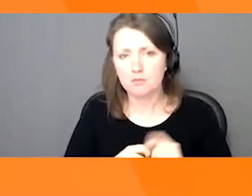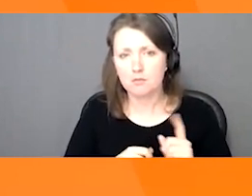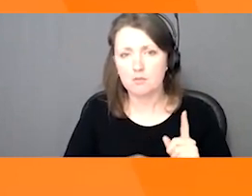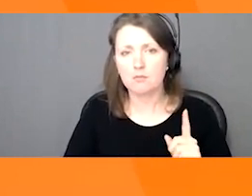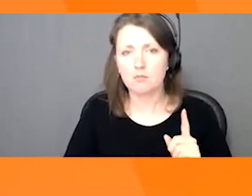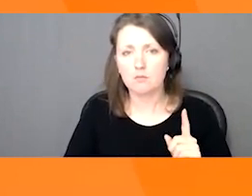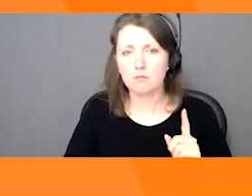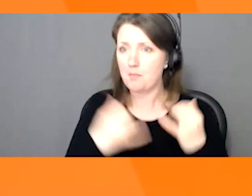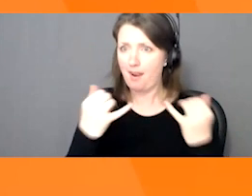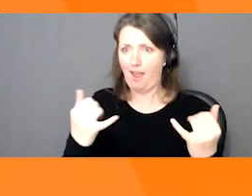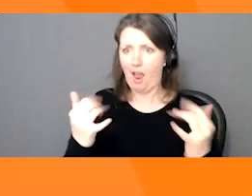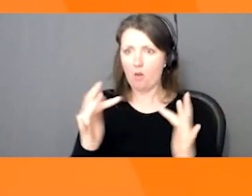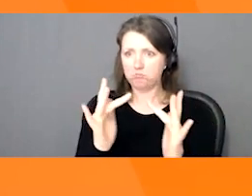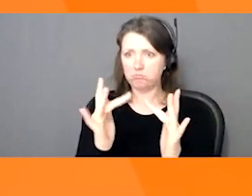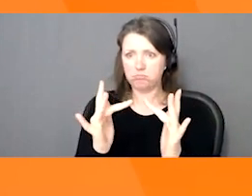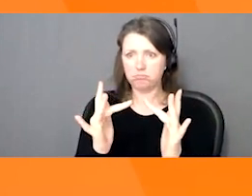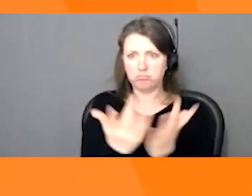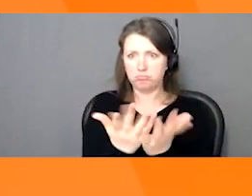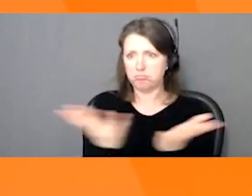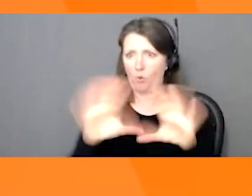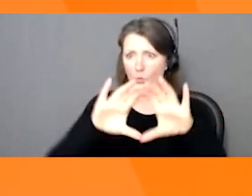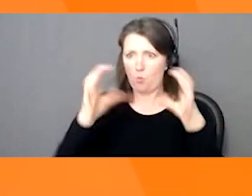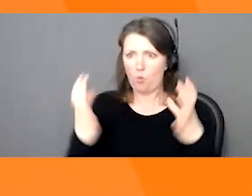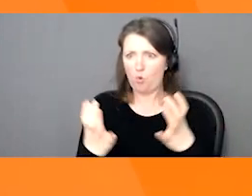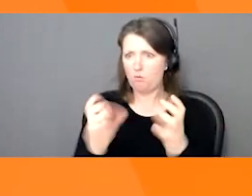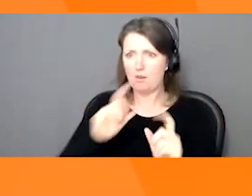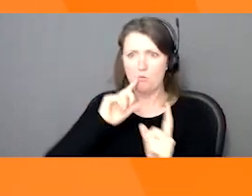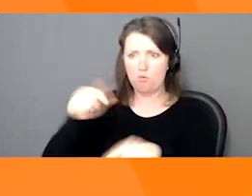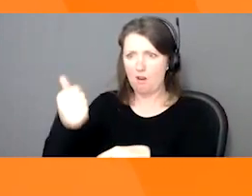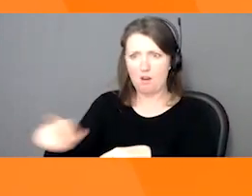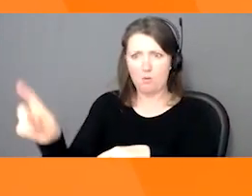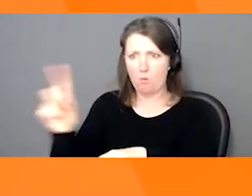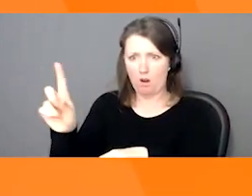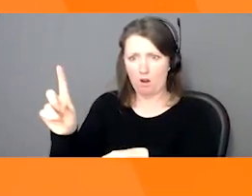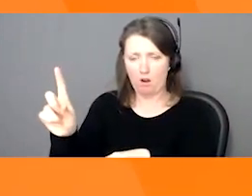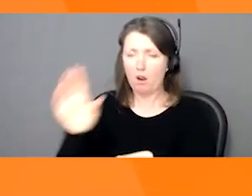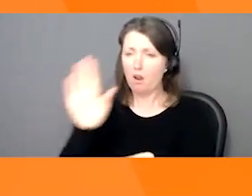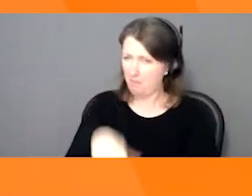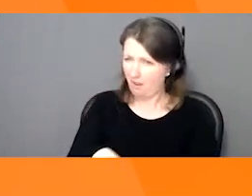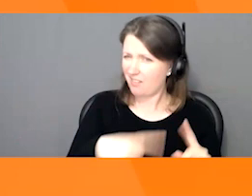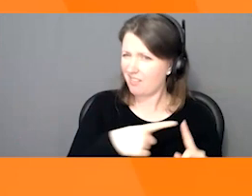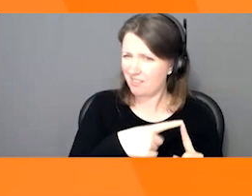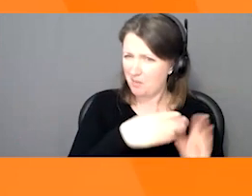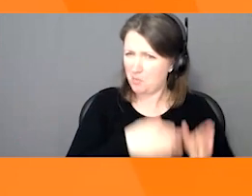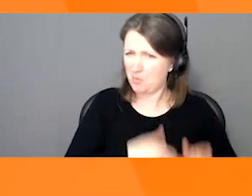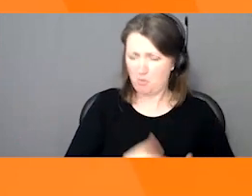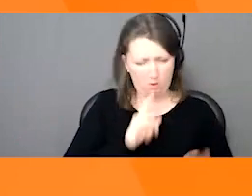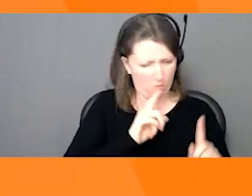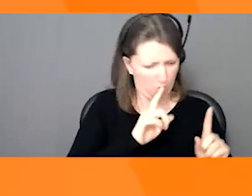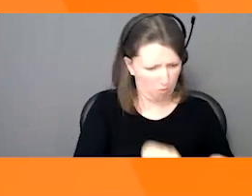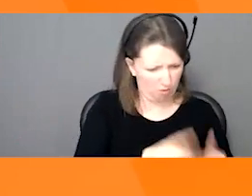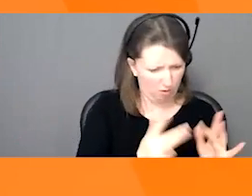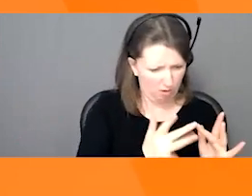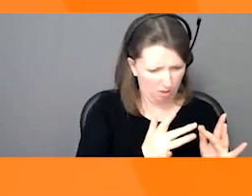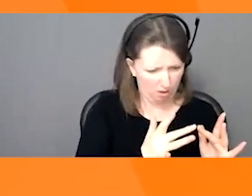Now we have the world at our fingertips. But how does Kelly know that what she's finding in her online search is really what she's looking